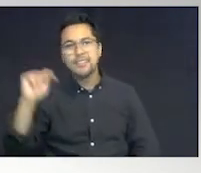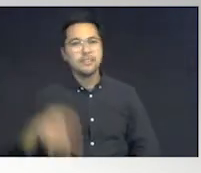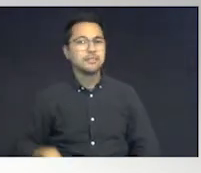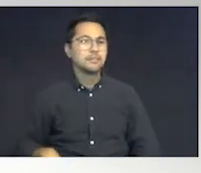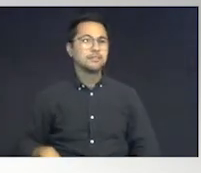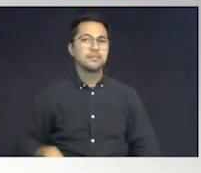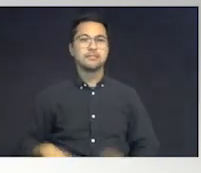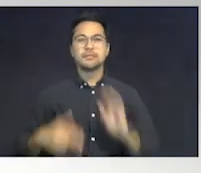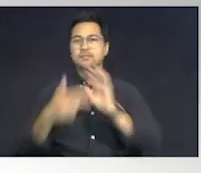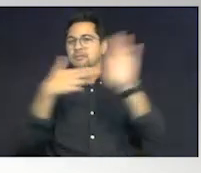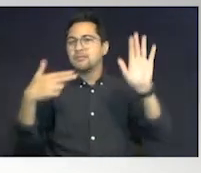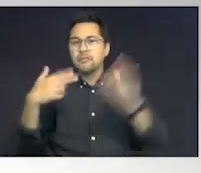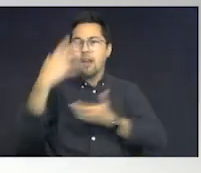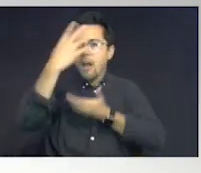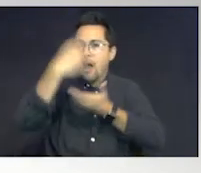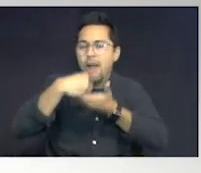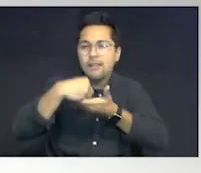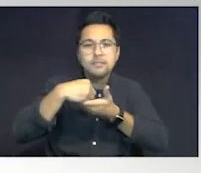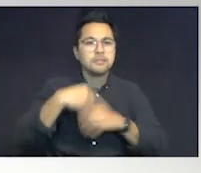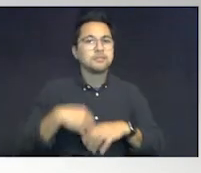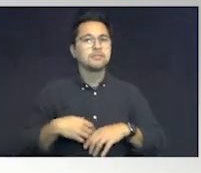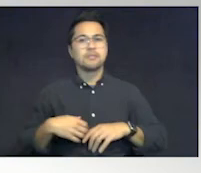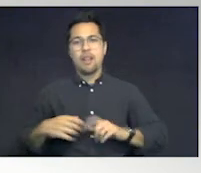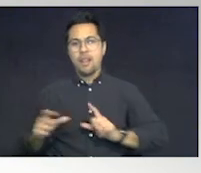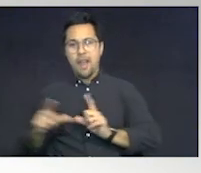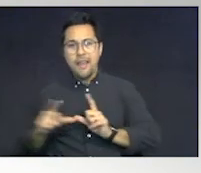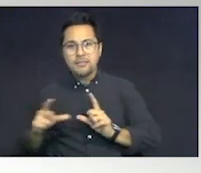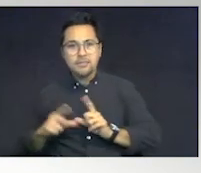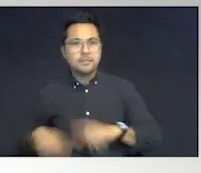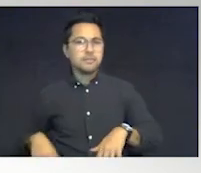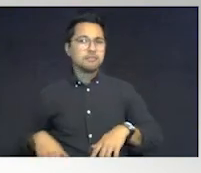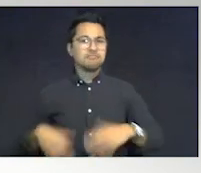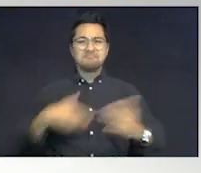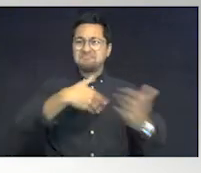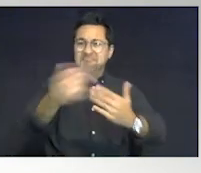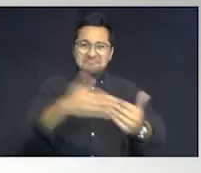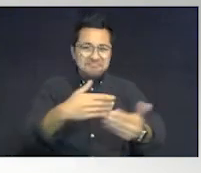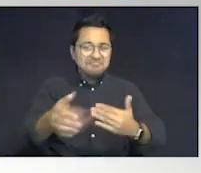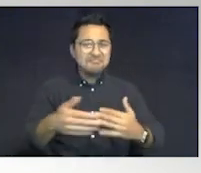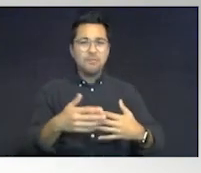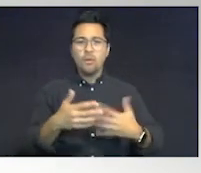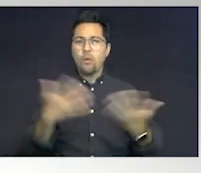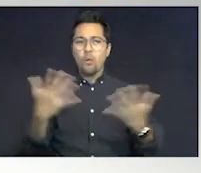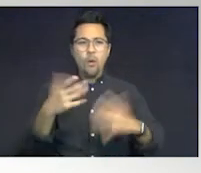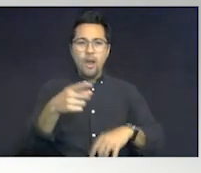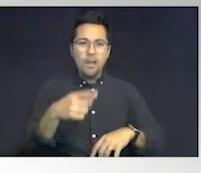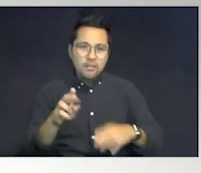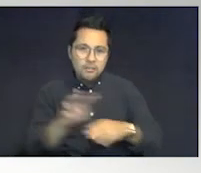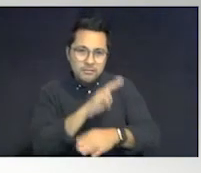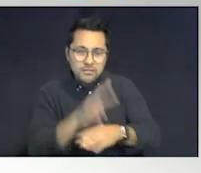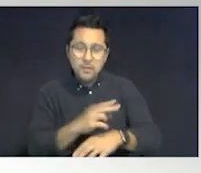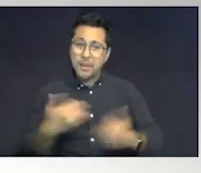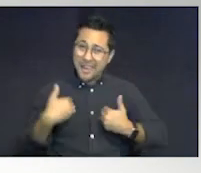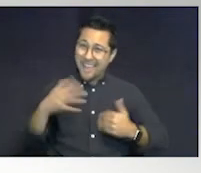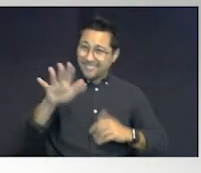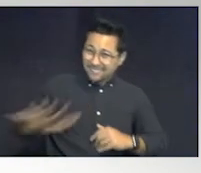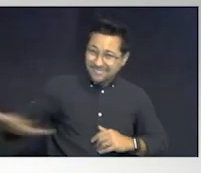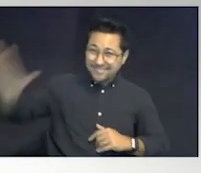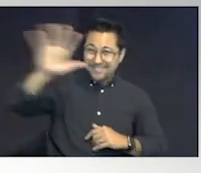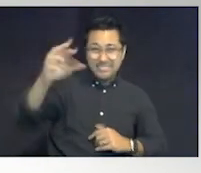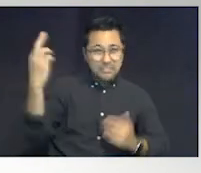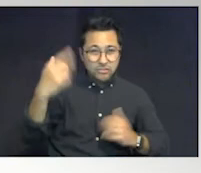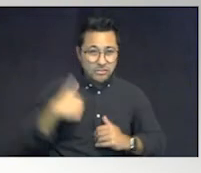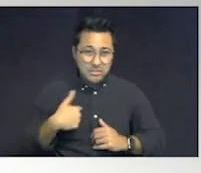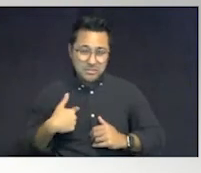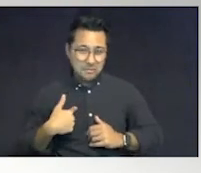Autistic. License place. It doesn't matter what or where. We have them out there because we've brought them